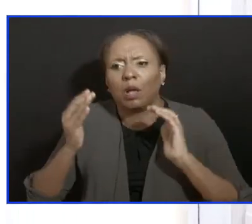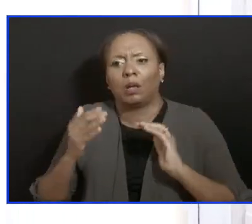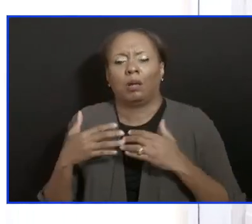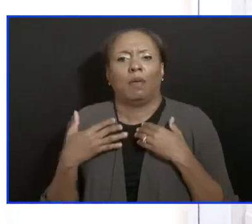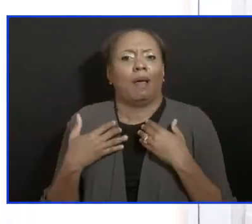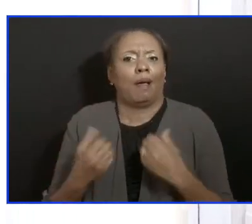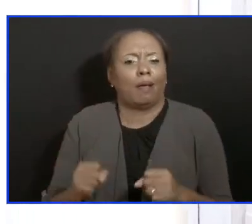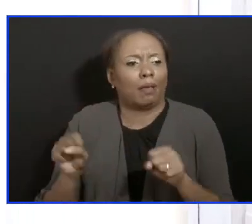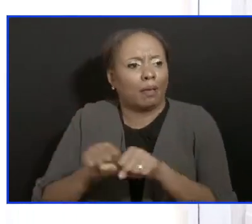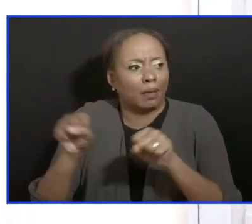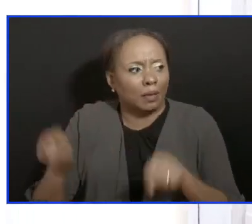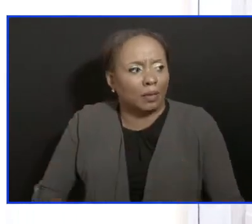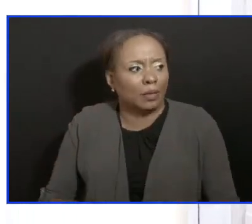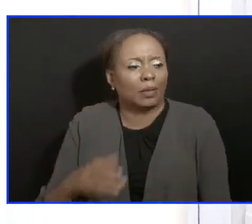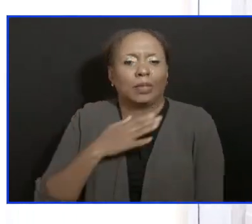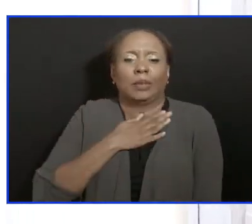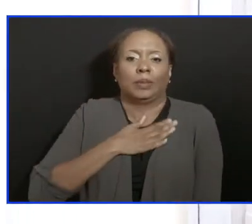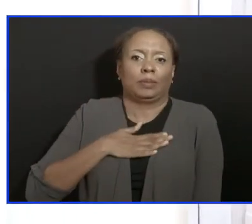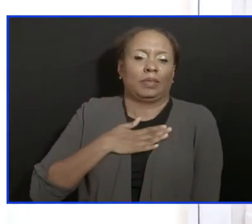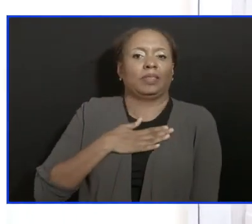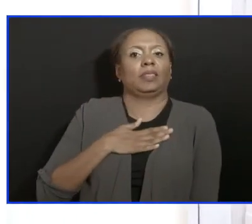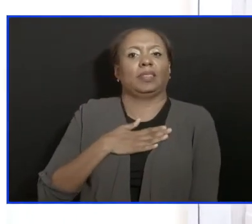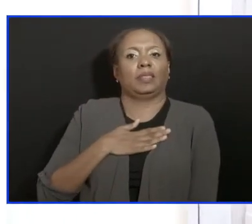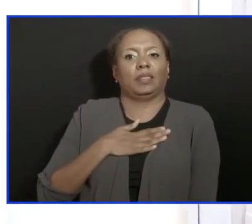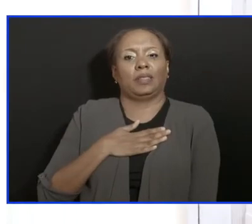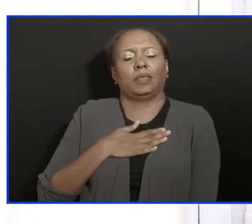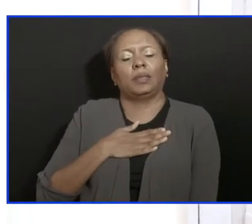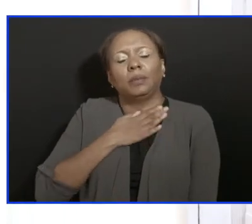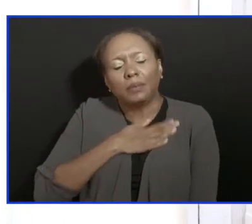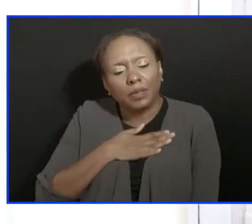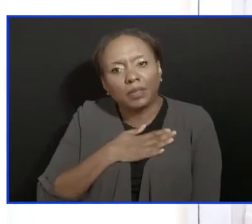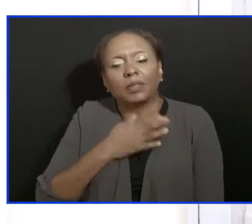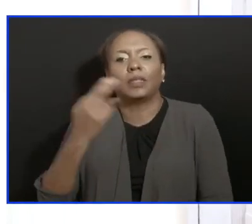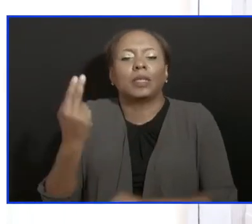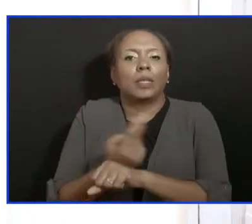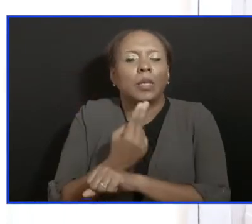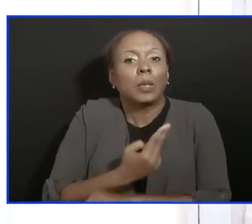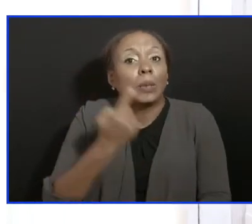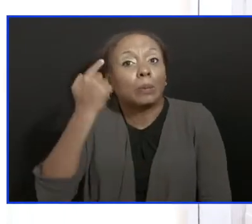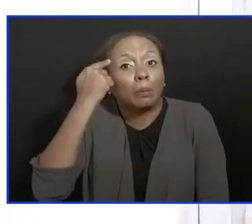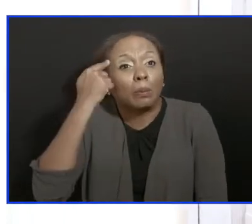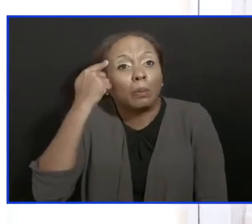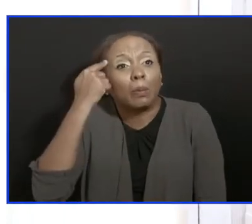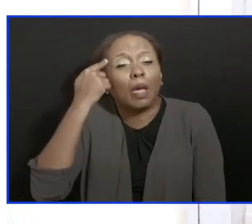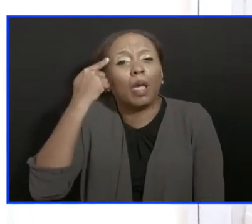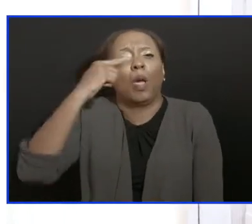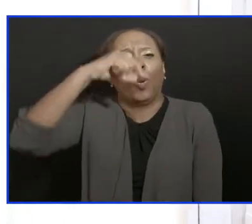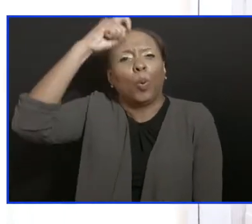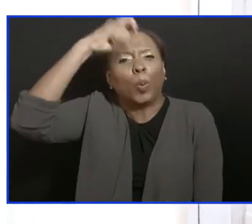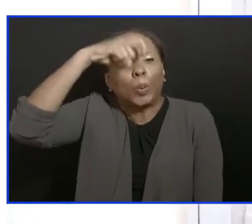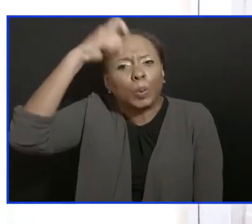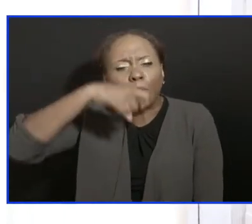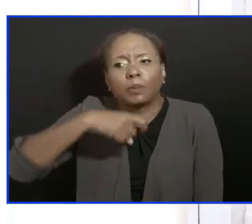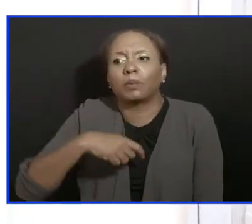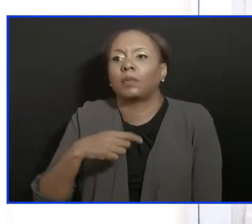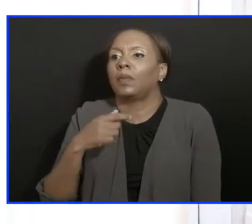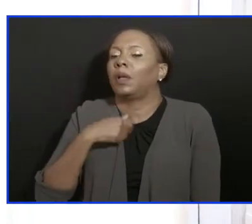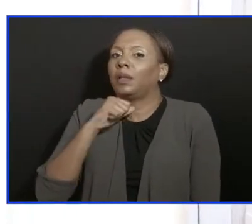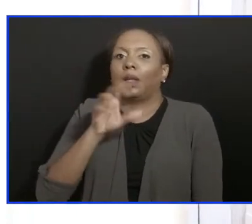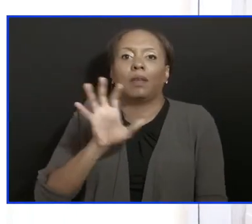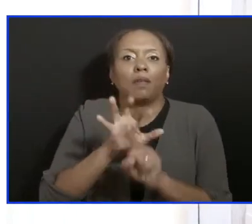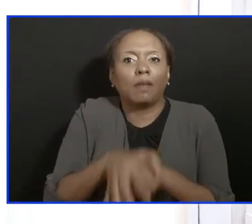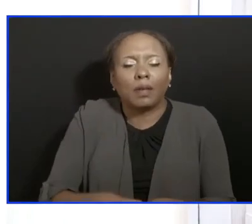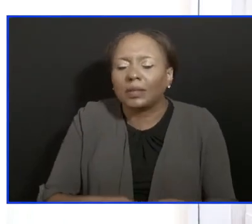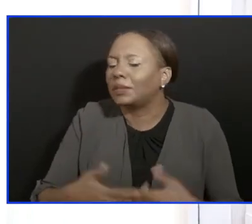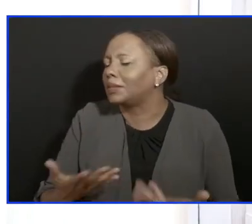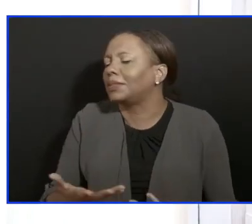say to the rest of us, please, let us apply our hearts to wisdom. And as to why we are not mandating, I repeat myself